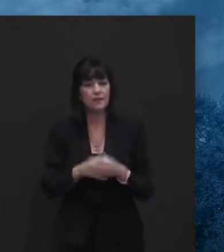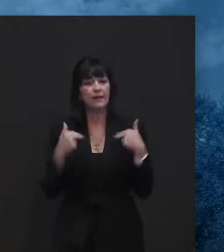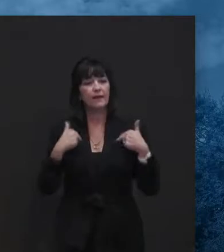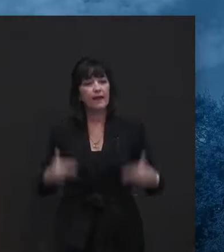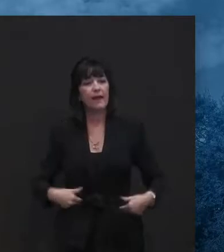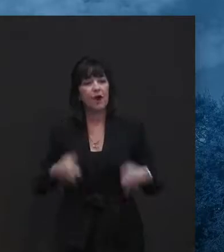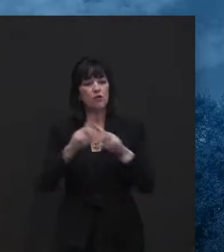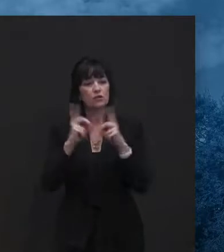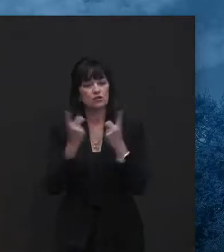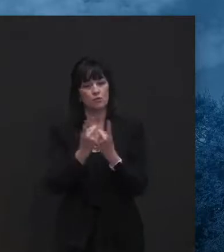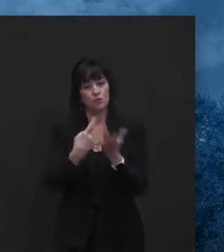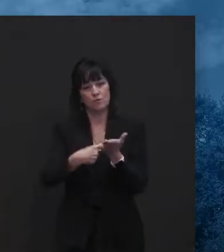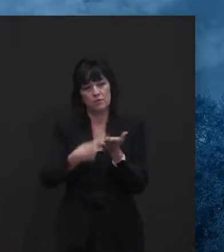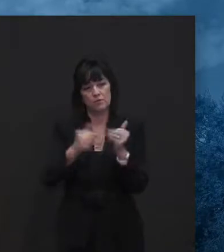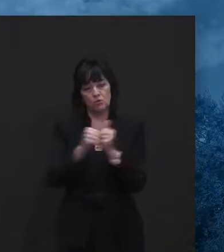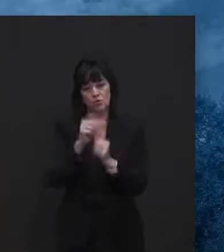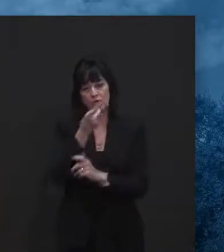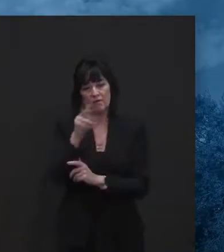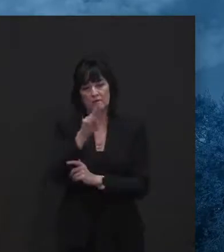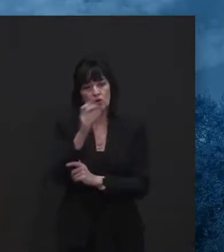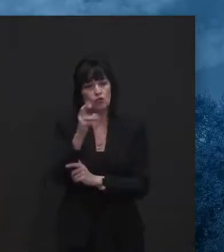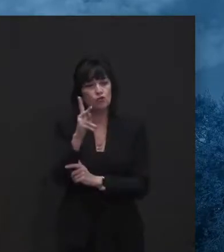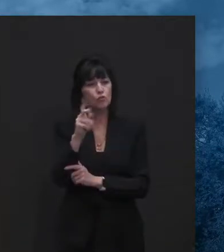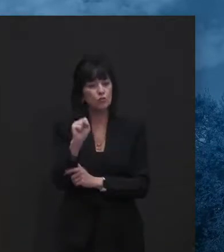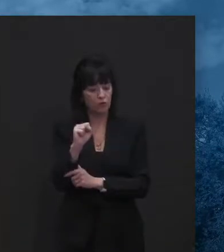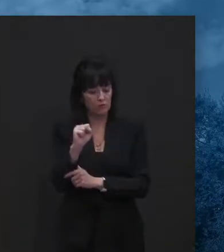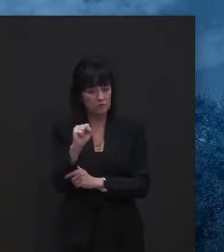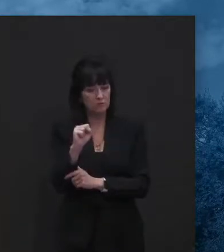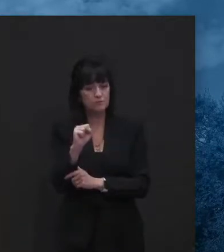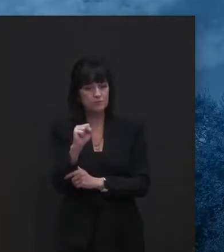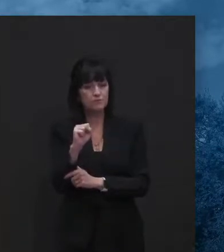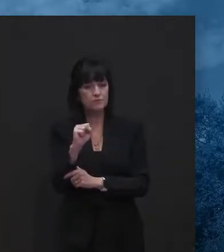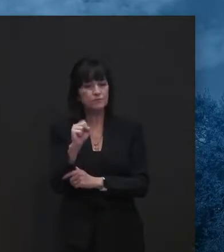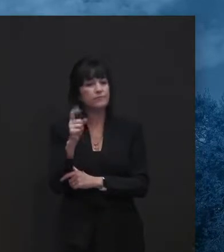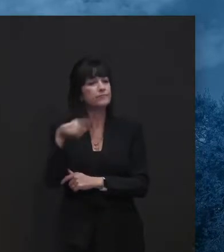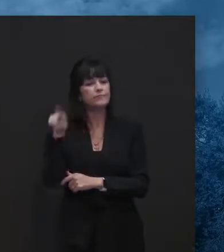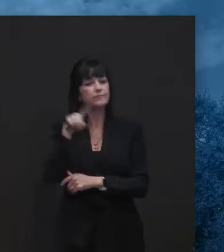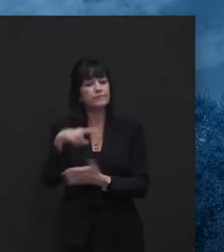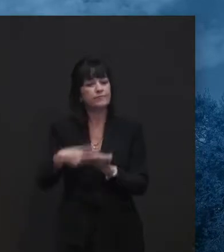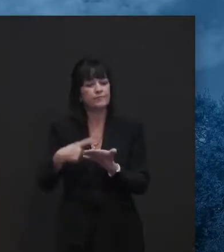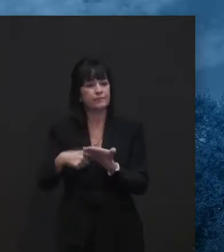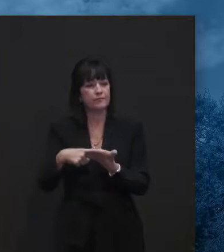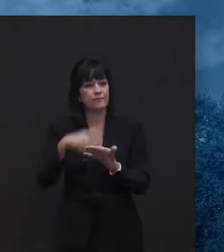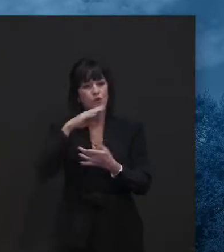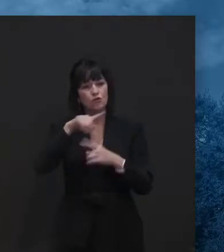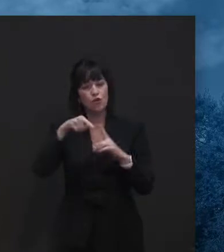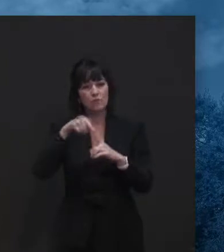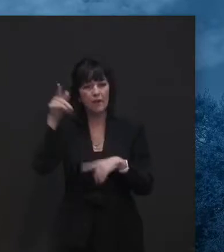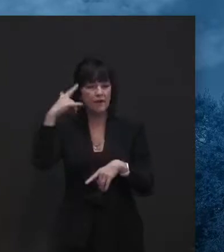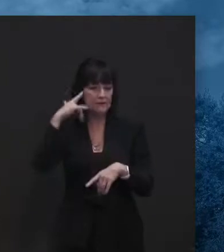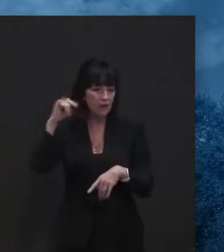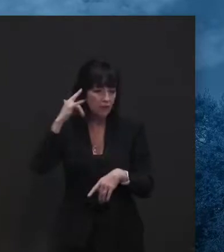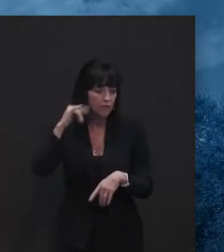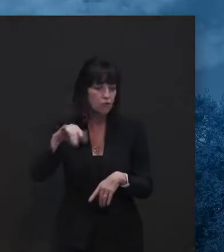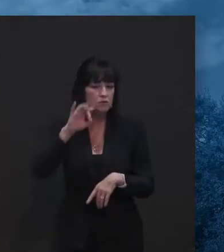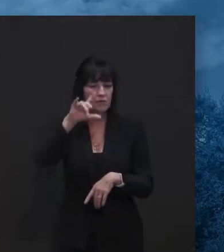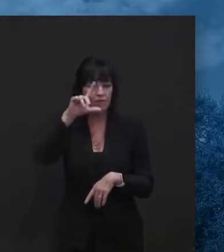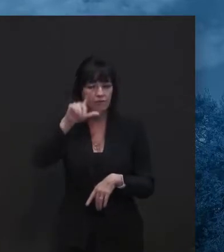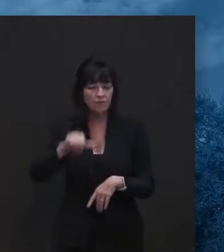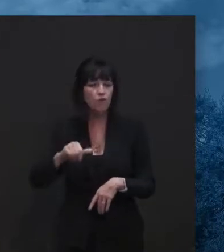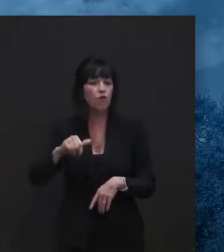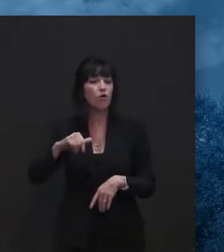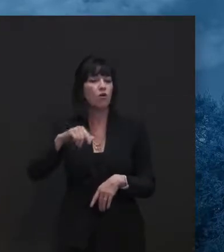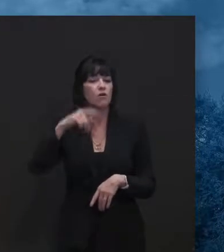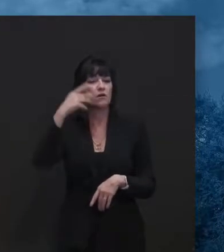was talking about some of the analyses that they did in, in Texas and California and Florida in regards to